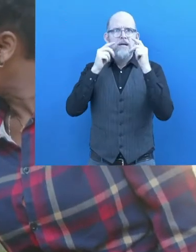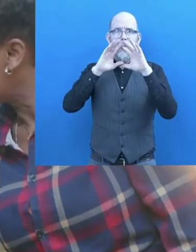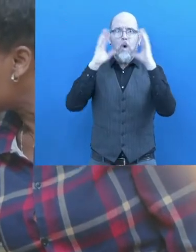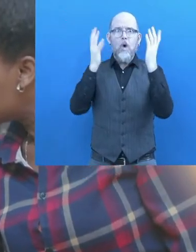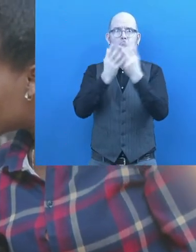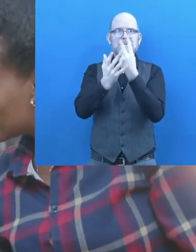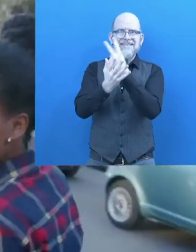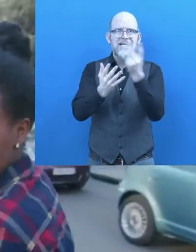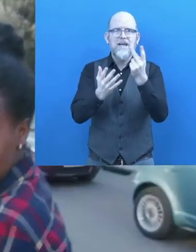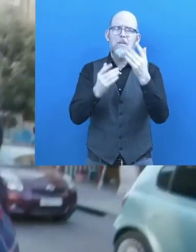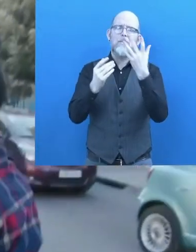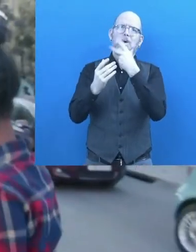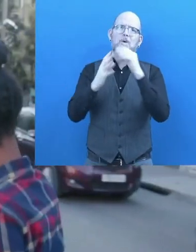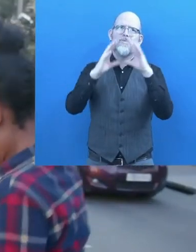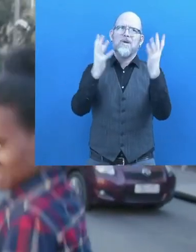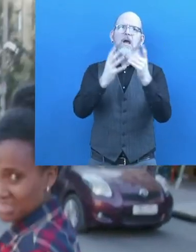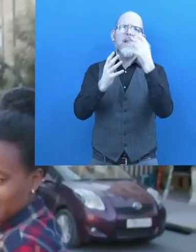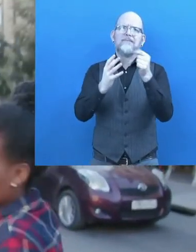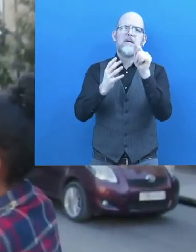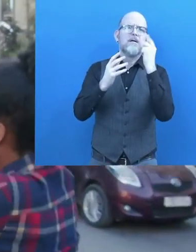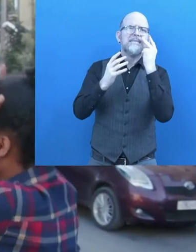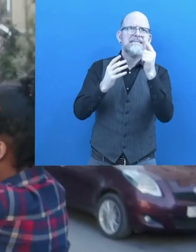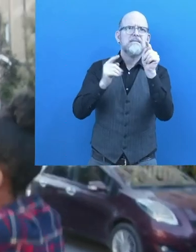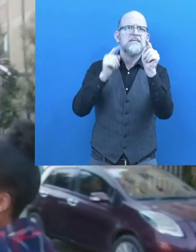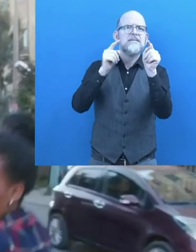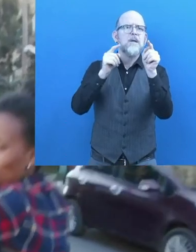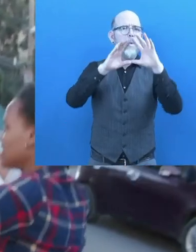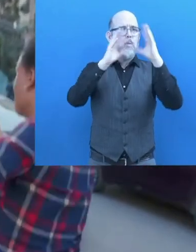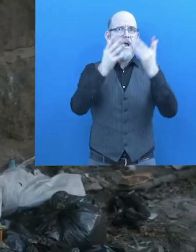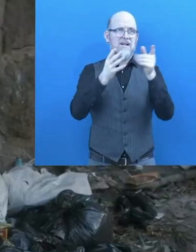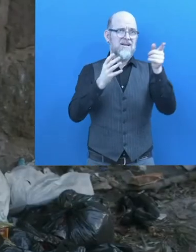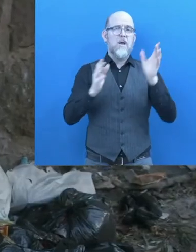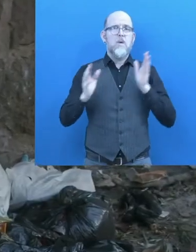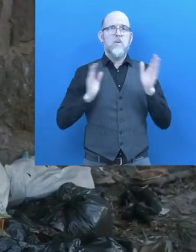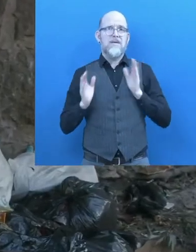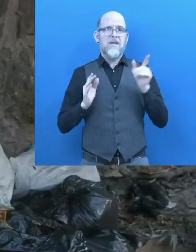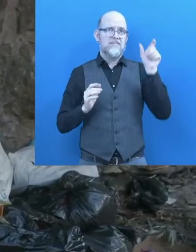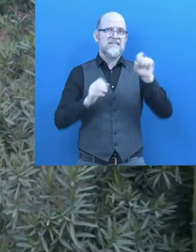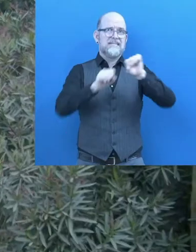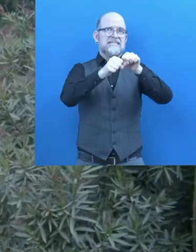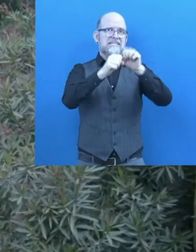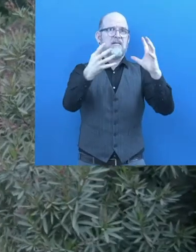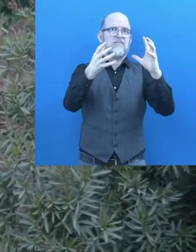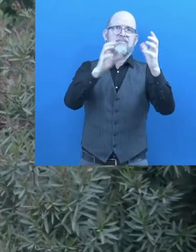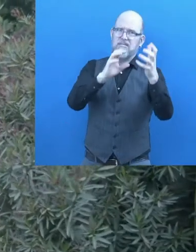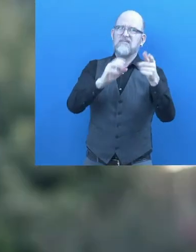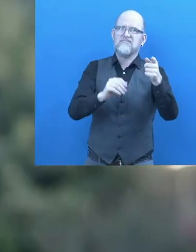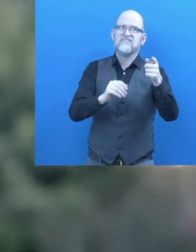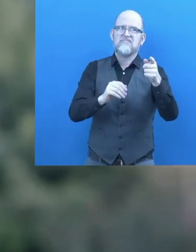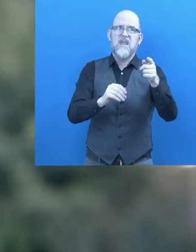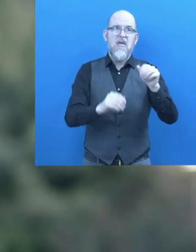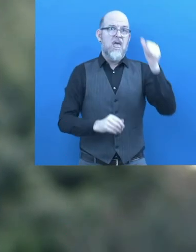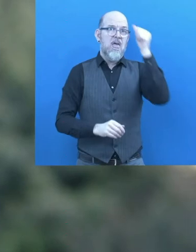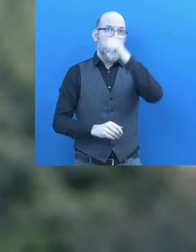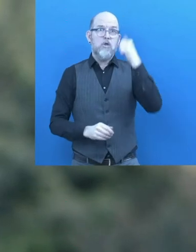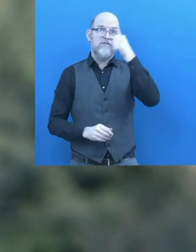of the world, but also its fragilities and the consequences of our human destructiveness. Was this really the Ethiopia we